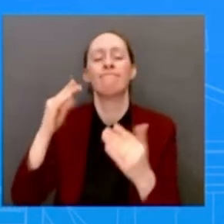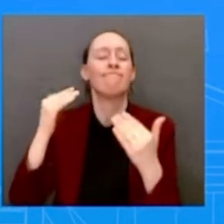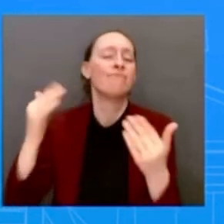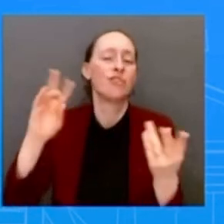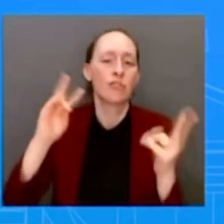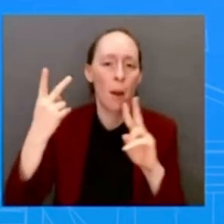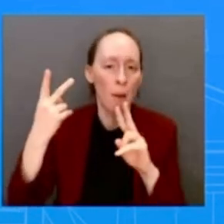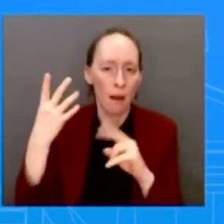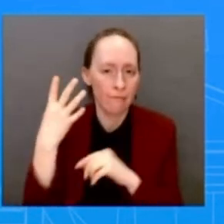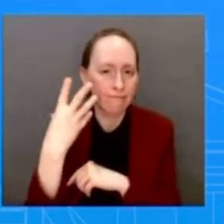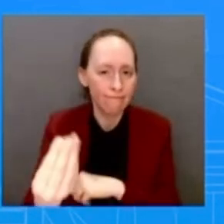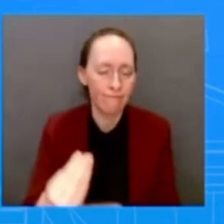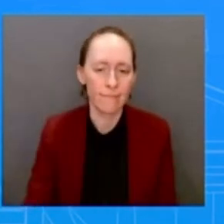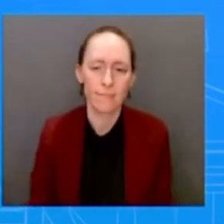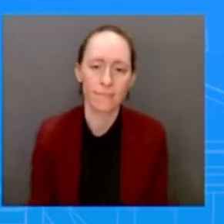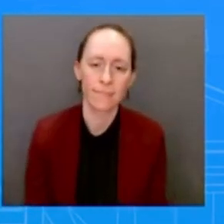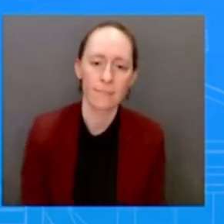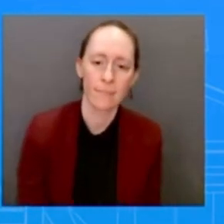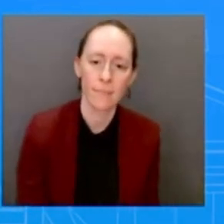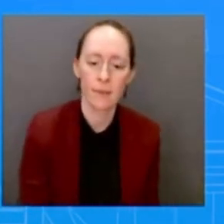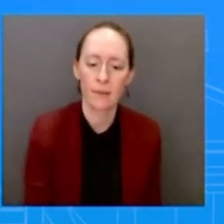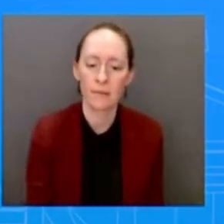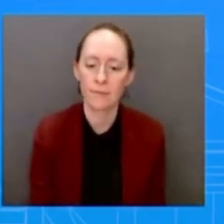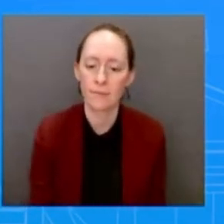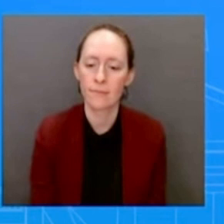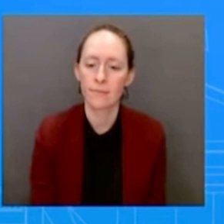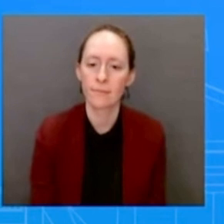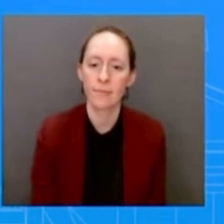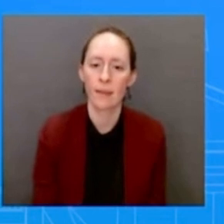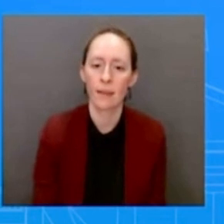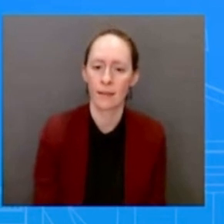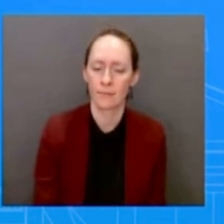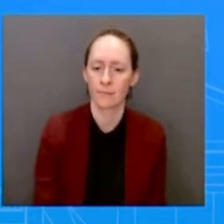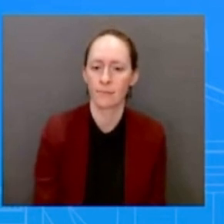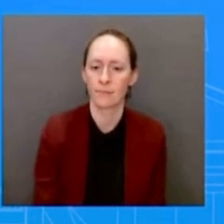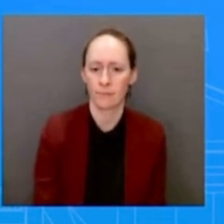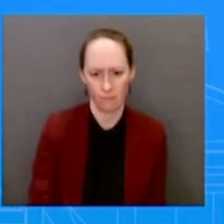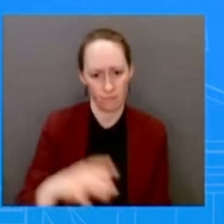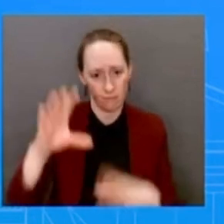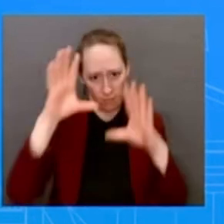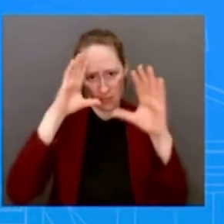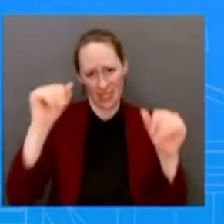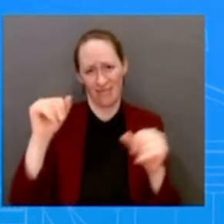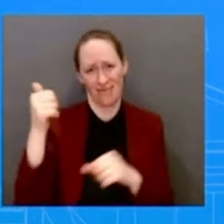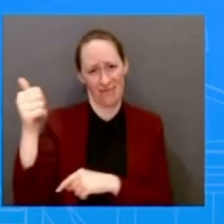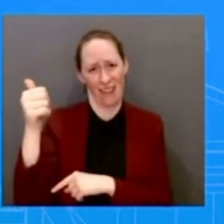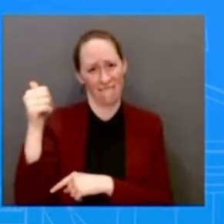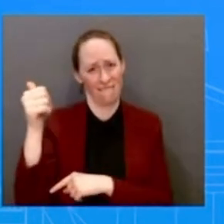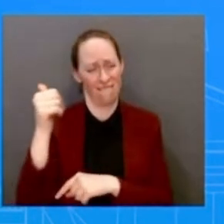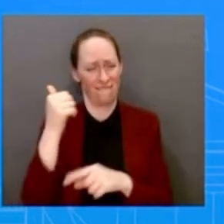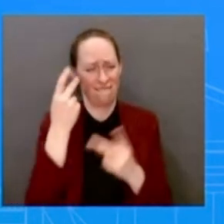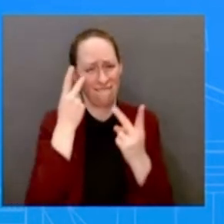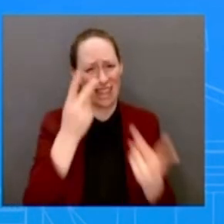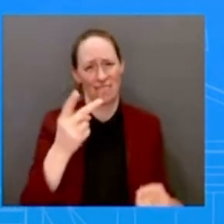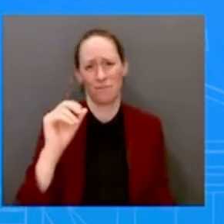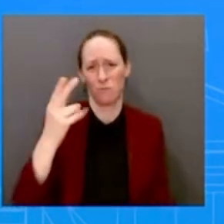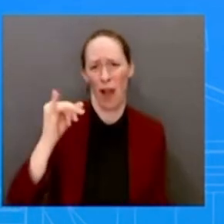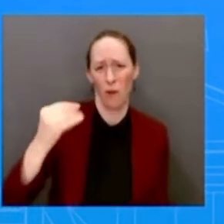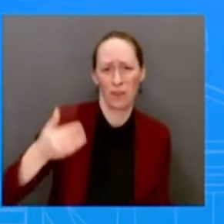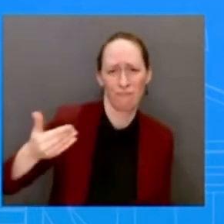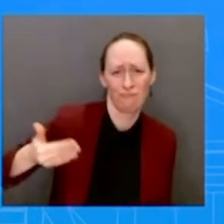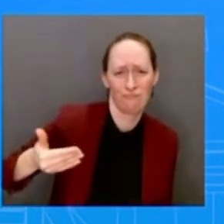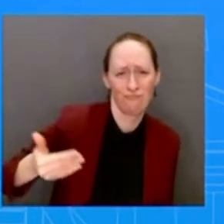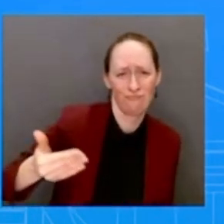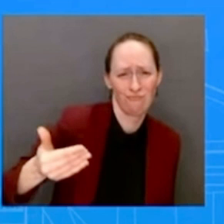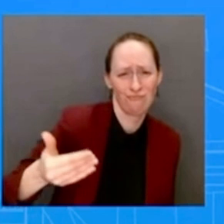many times before during his administration. So it's not unusual for him to go there. Look, I don't have